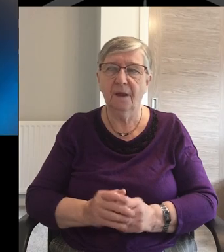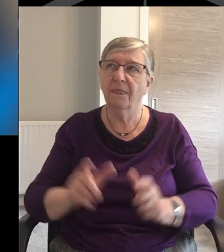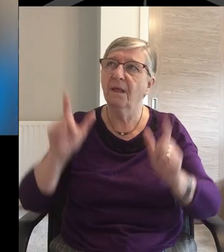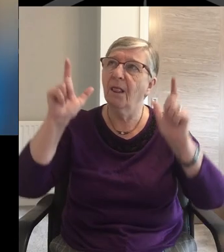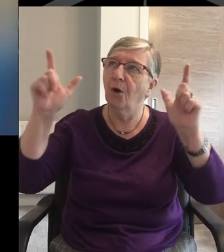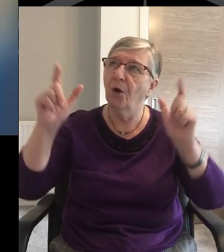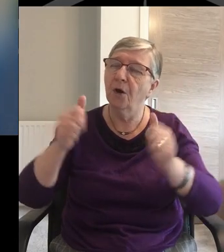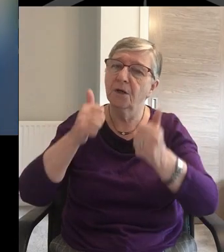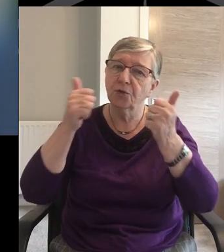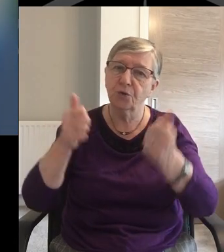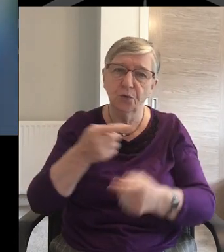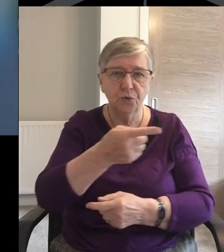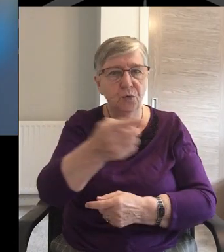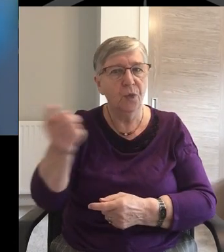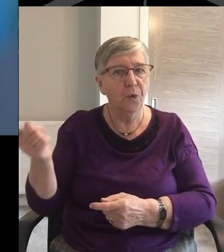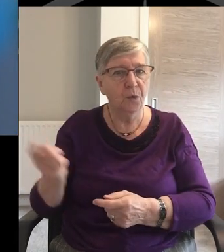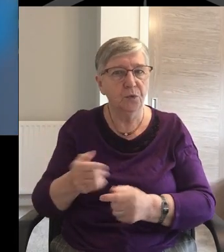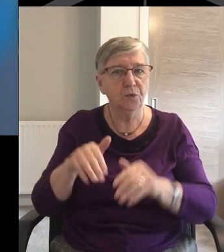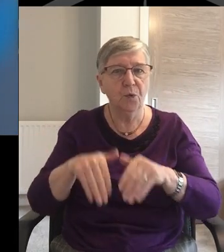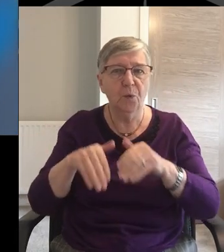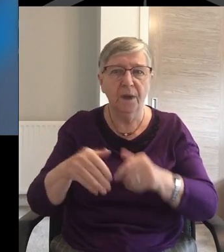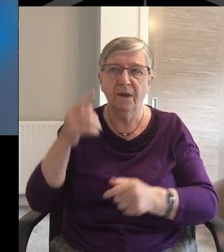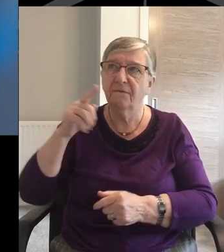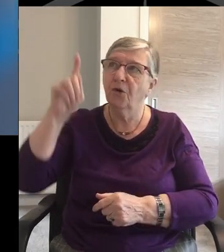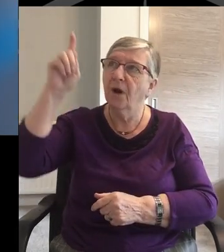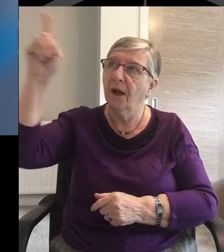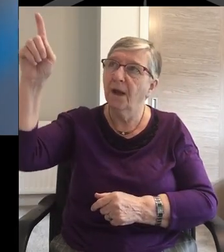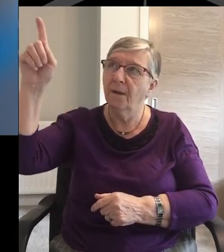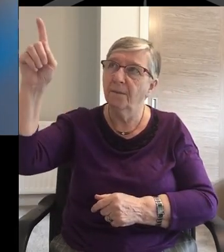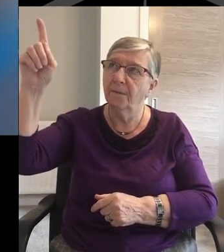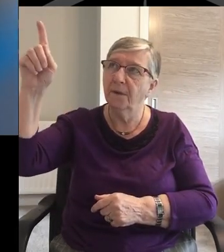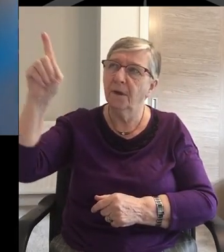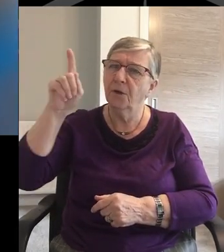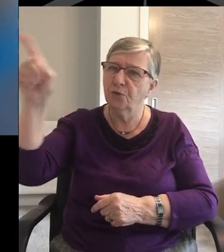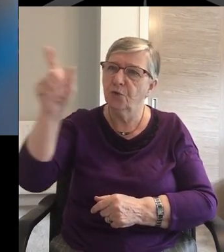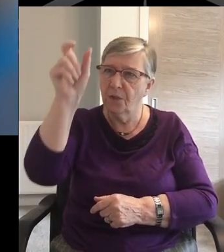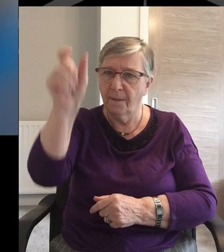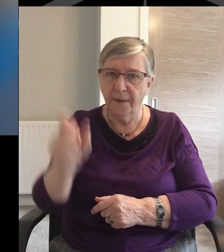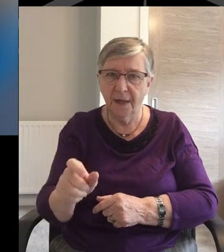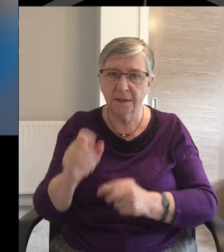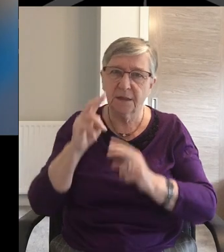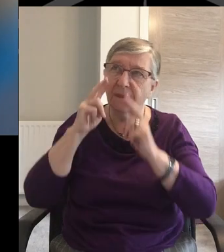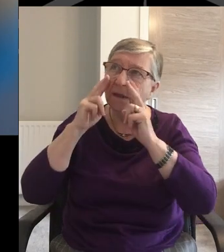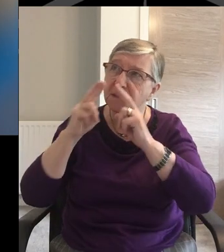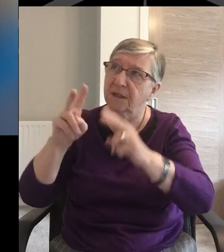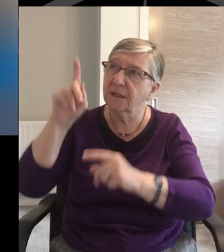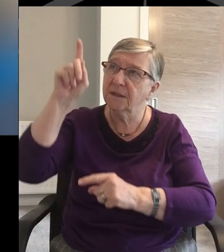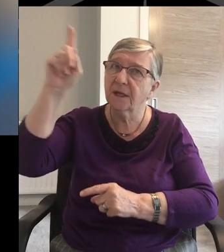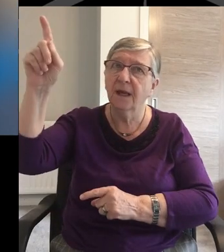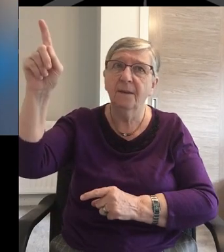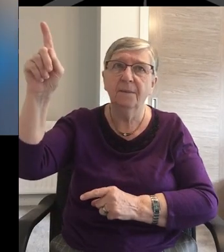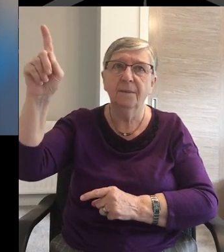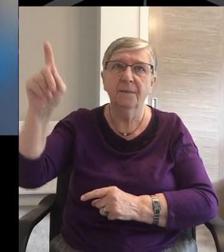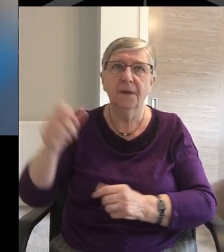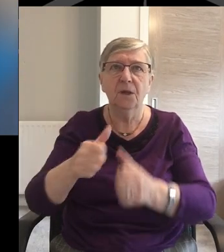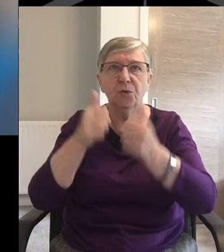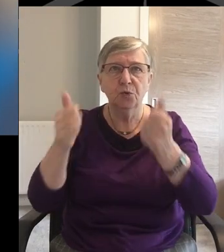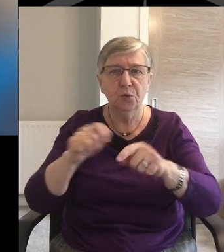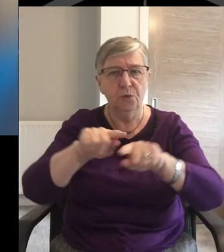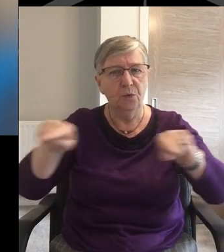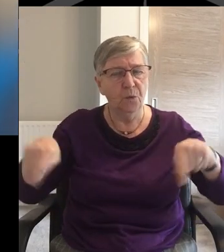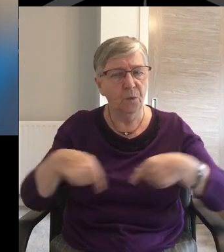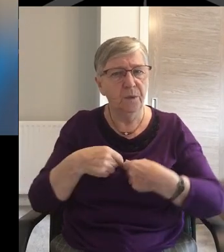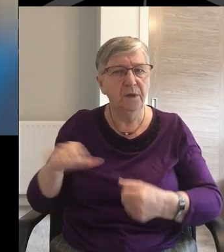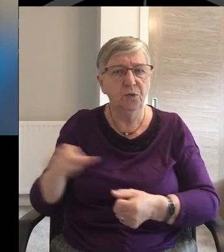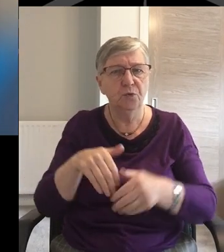The Lord is good to those who wait for Him To the soul that seeks Him It is good that we should